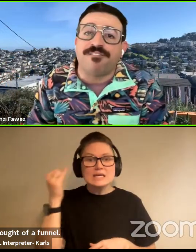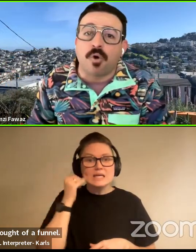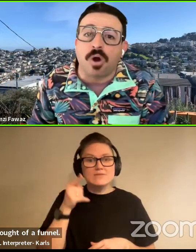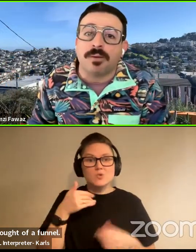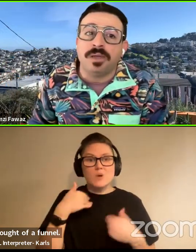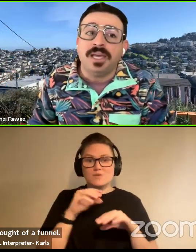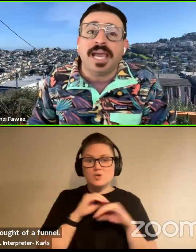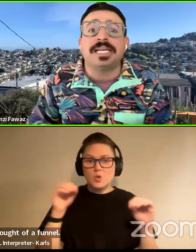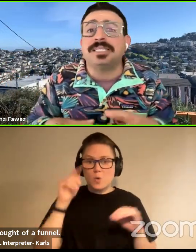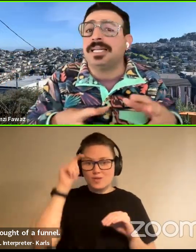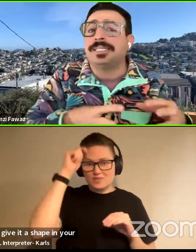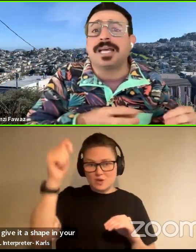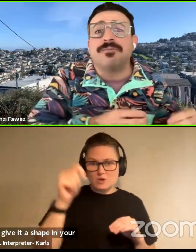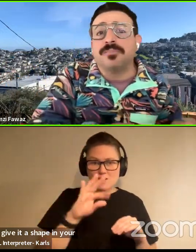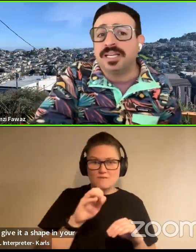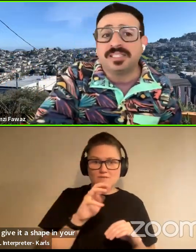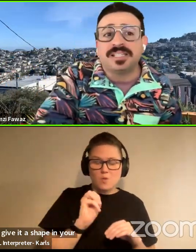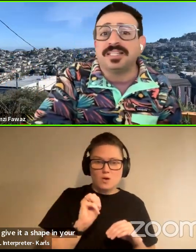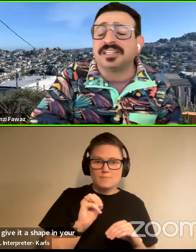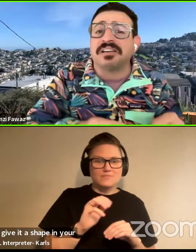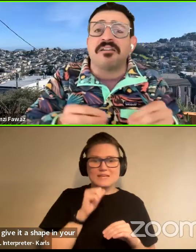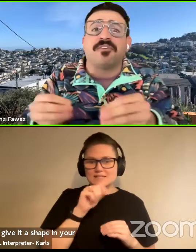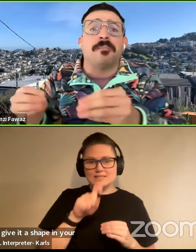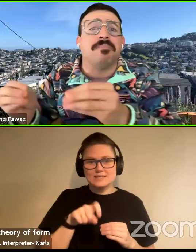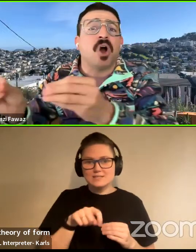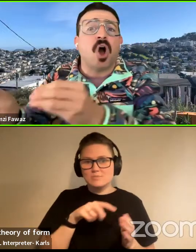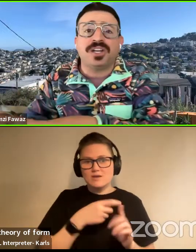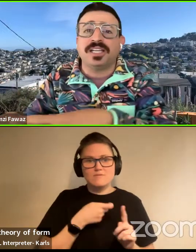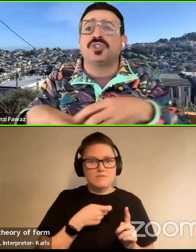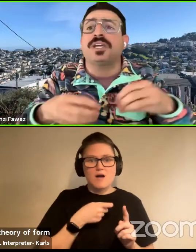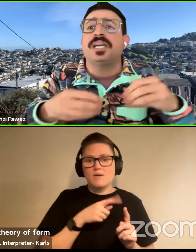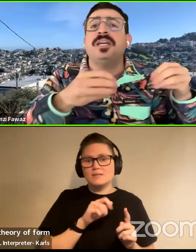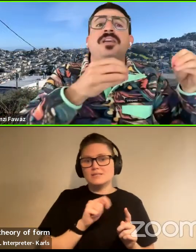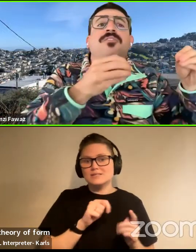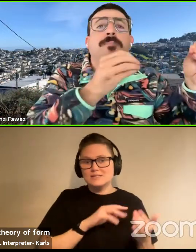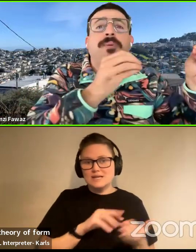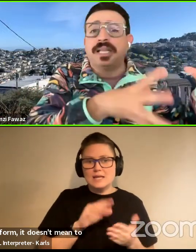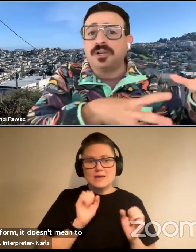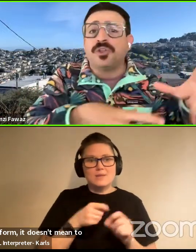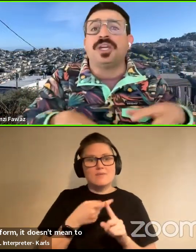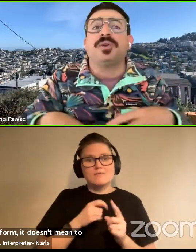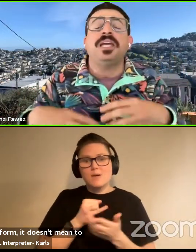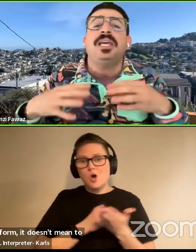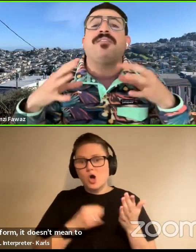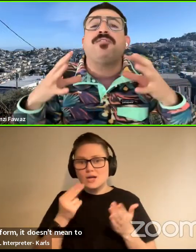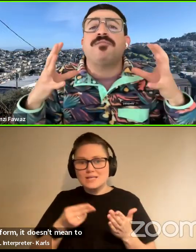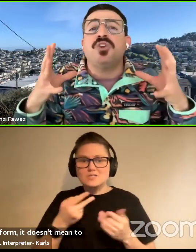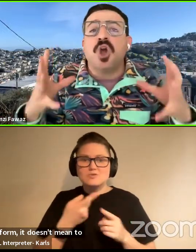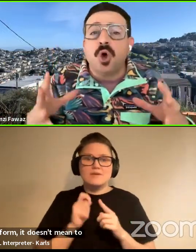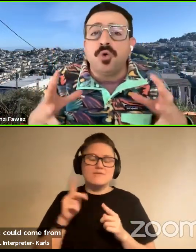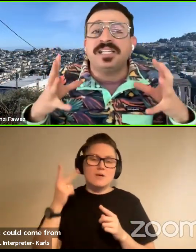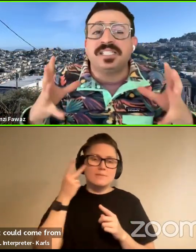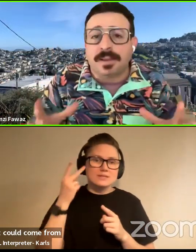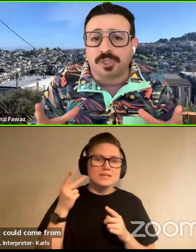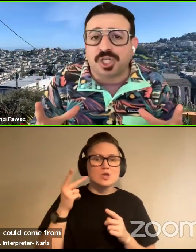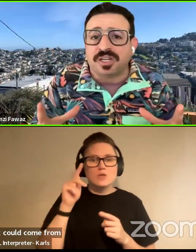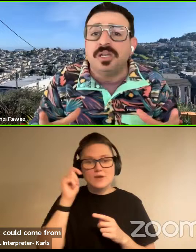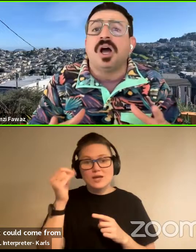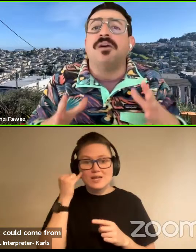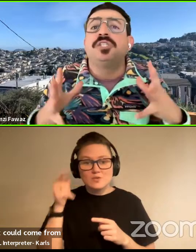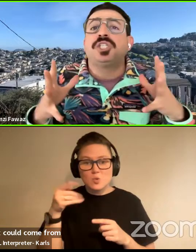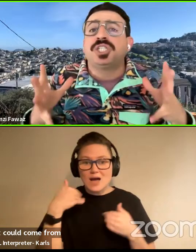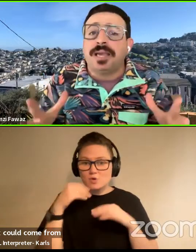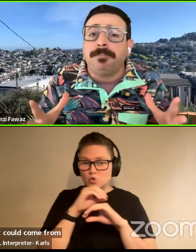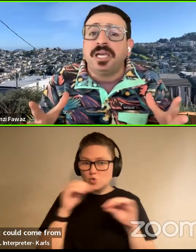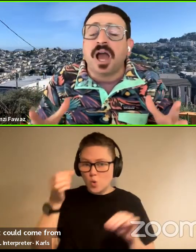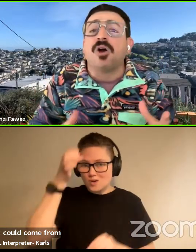theory of form, it doesn't need to come from lit studies. It could come from art history, from political theory. If you have no conception